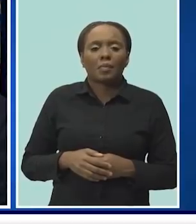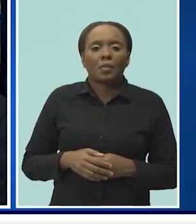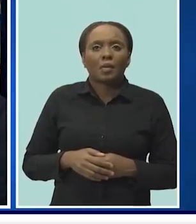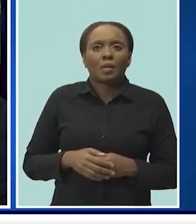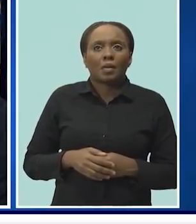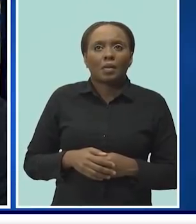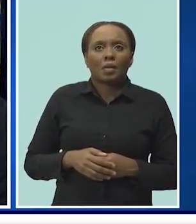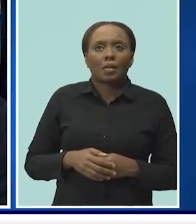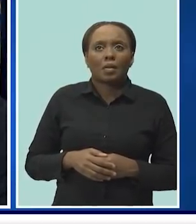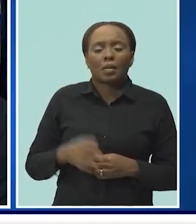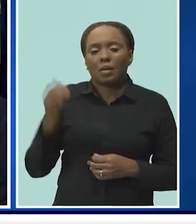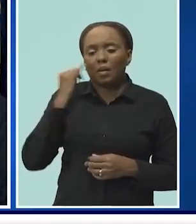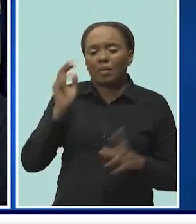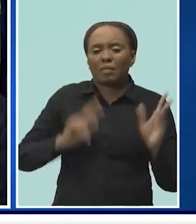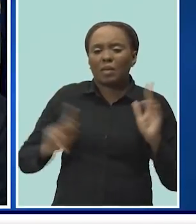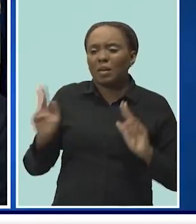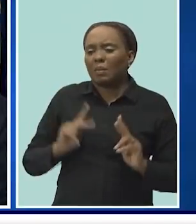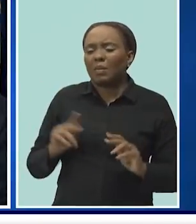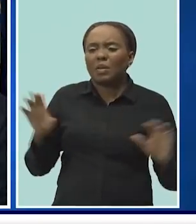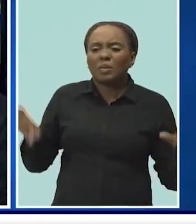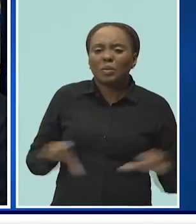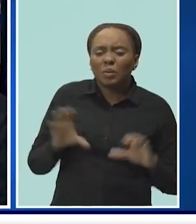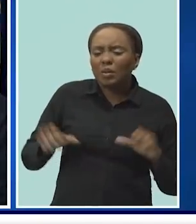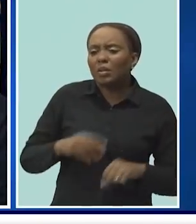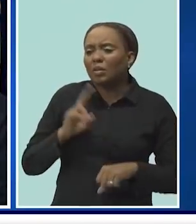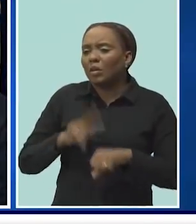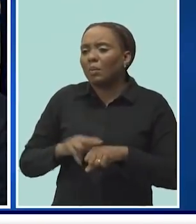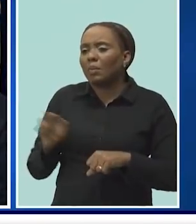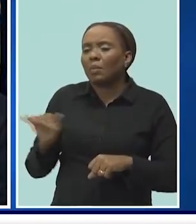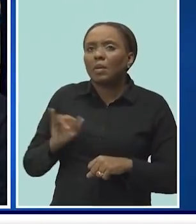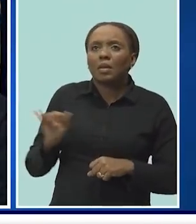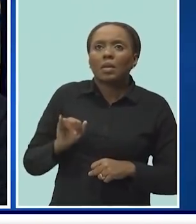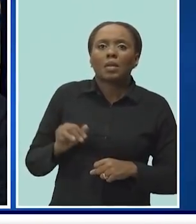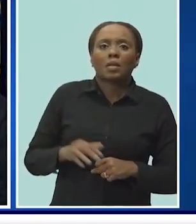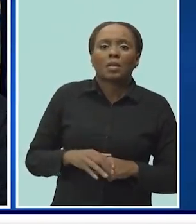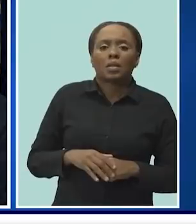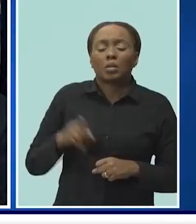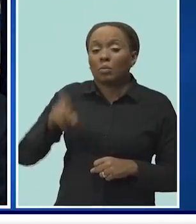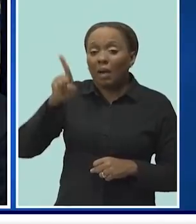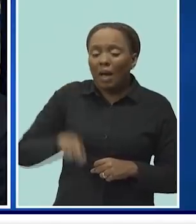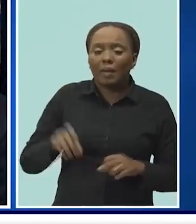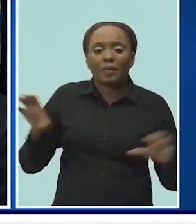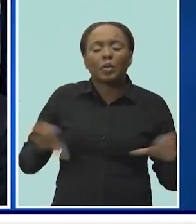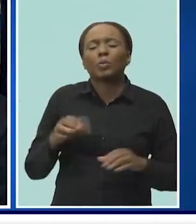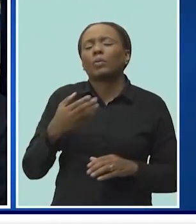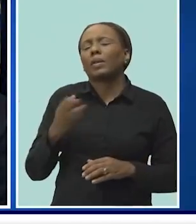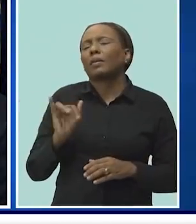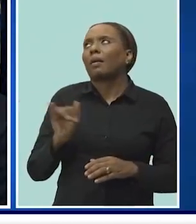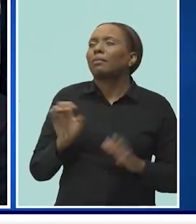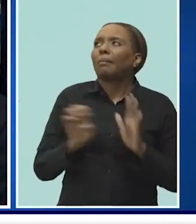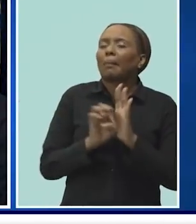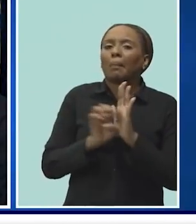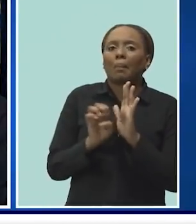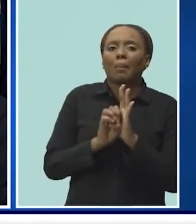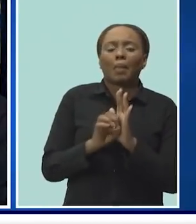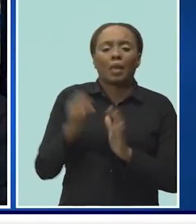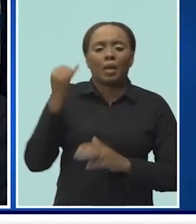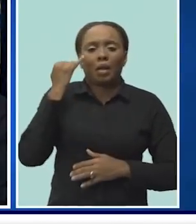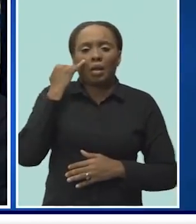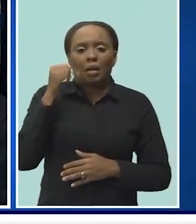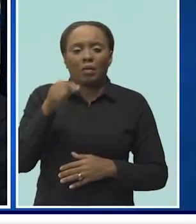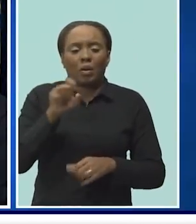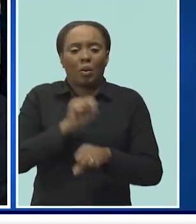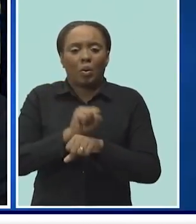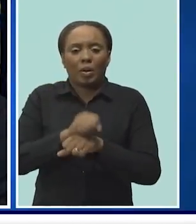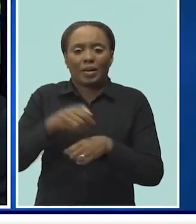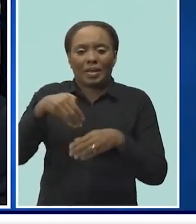do they have to have a pass? Now, our directive says that you are entitled to do certain things. So if, for example, you are at a medical office, if